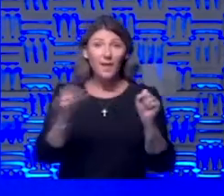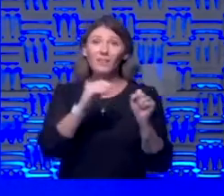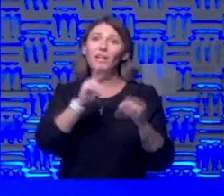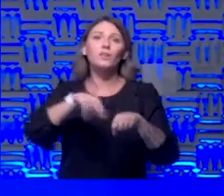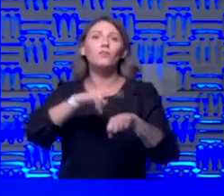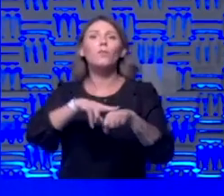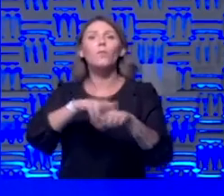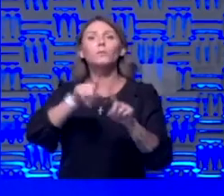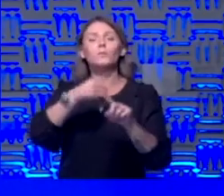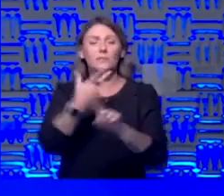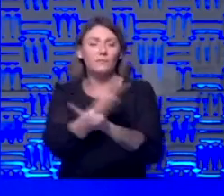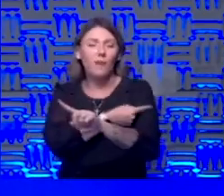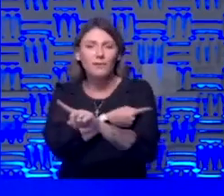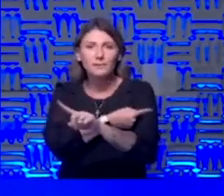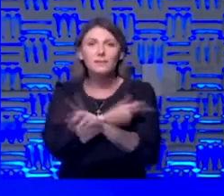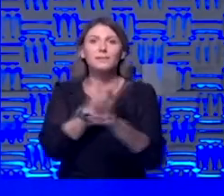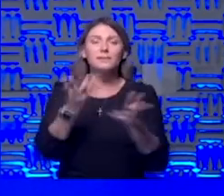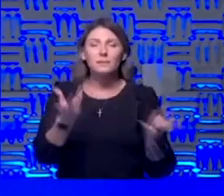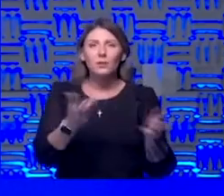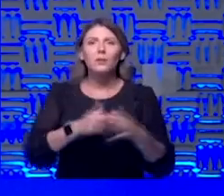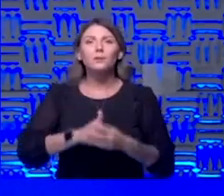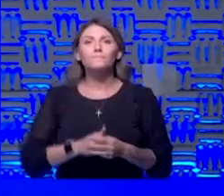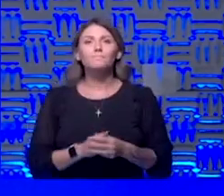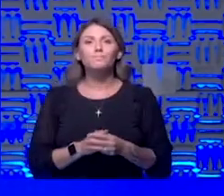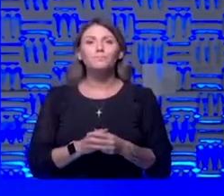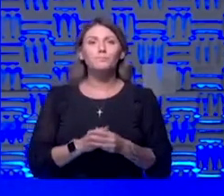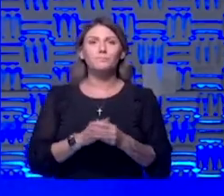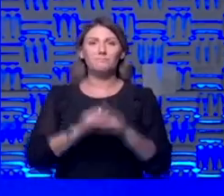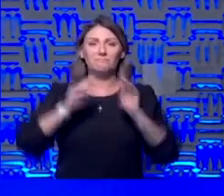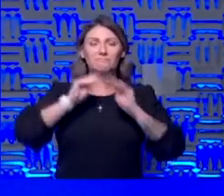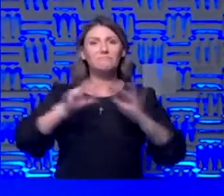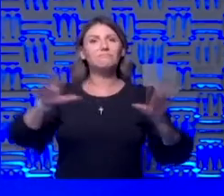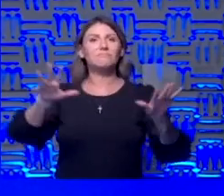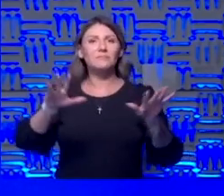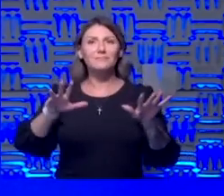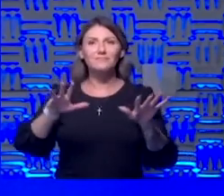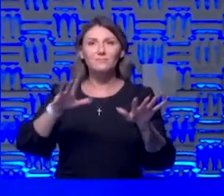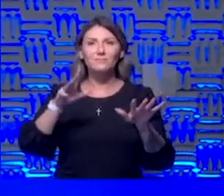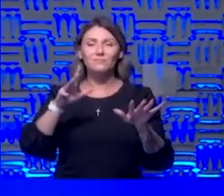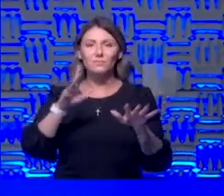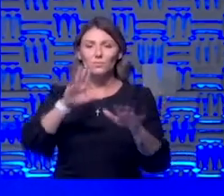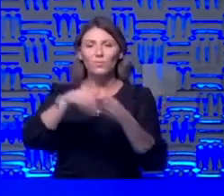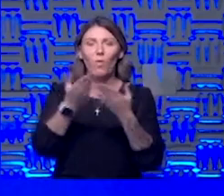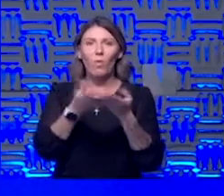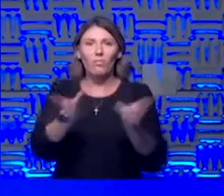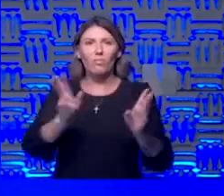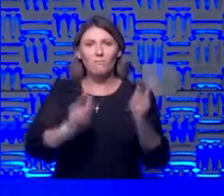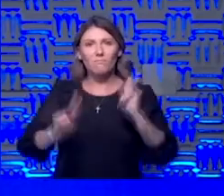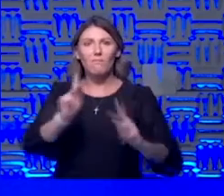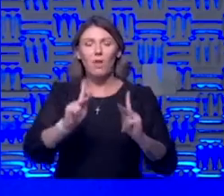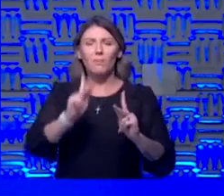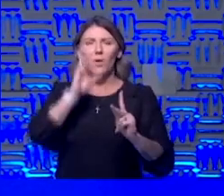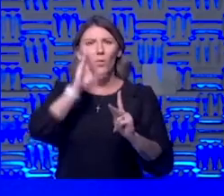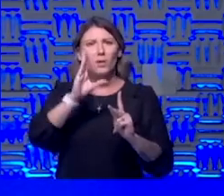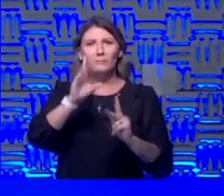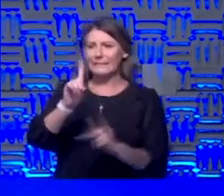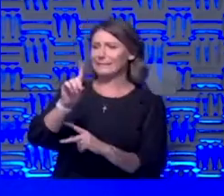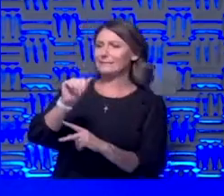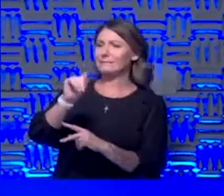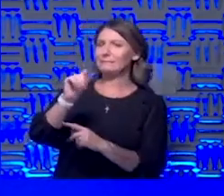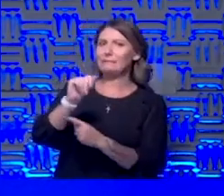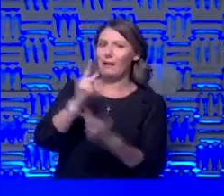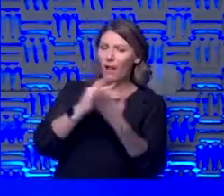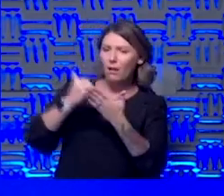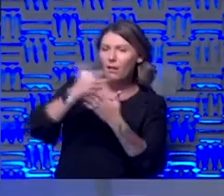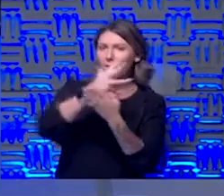even once the vaccines are rolled out to the masses there will still be data collection to make sure that they are continuing